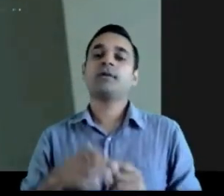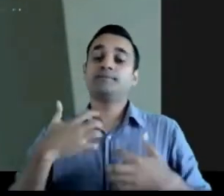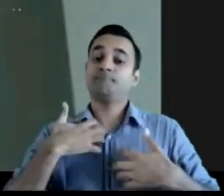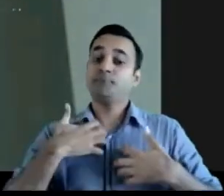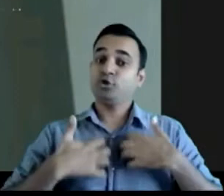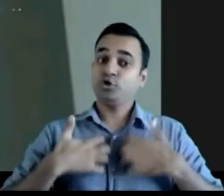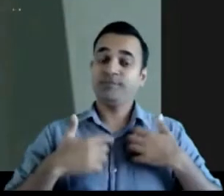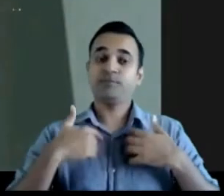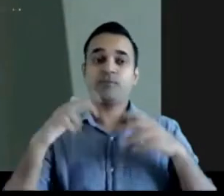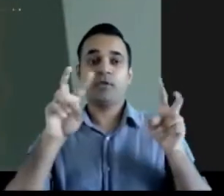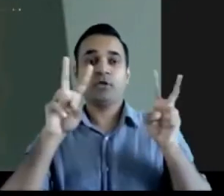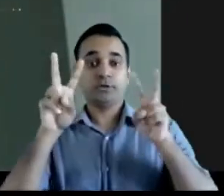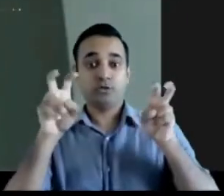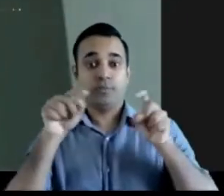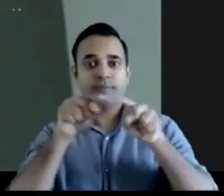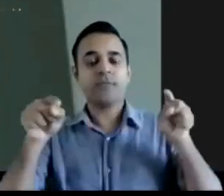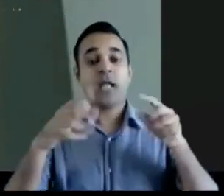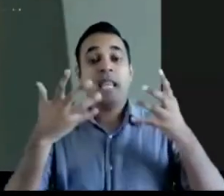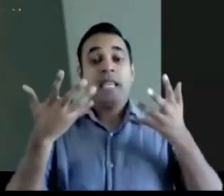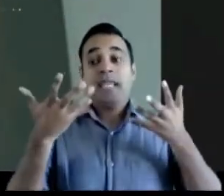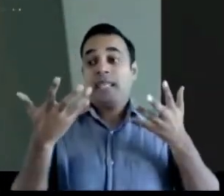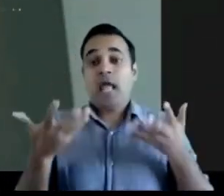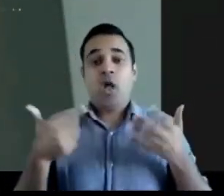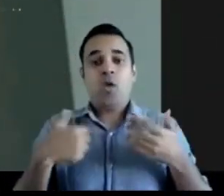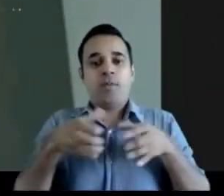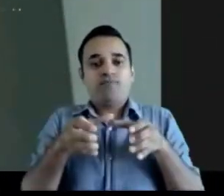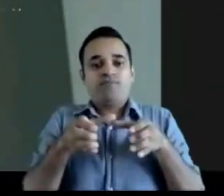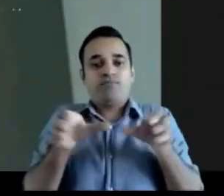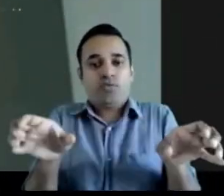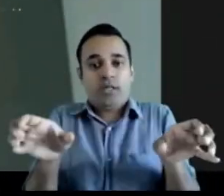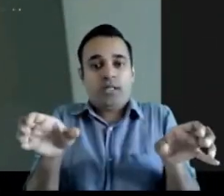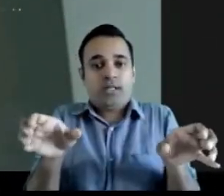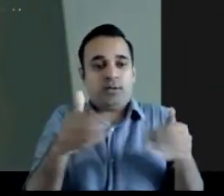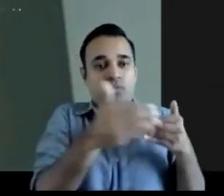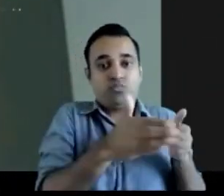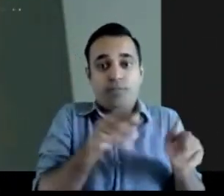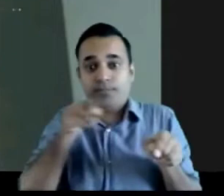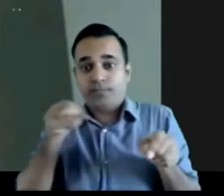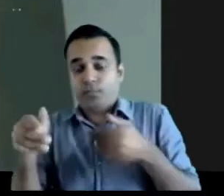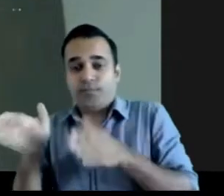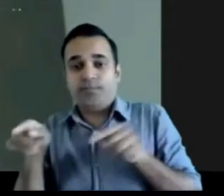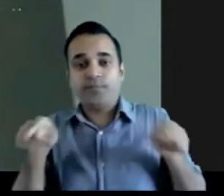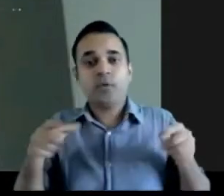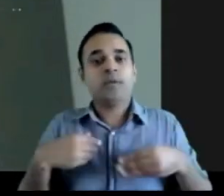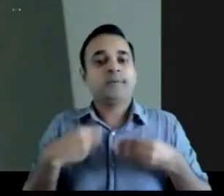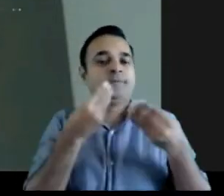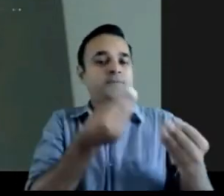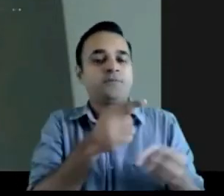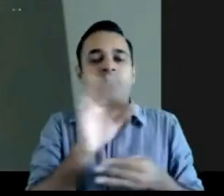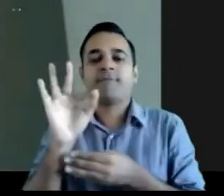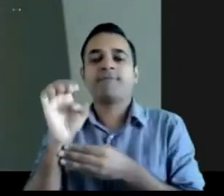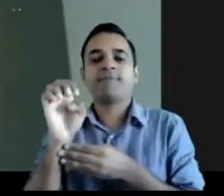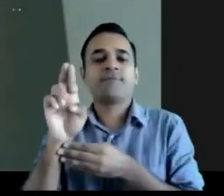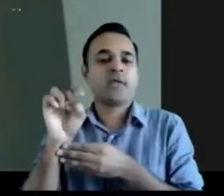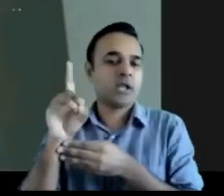fernando lopez who's our program associate for ocha and he'll explain a little more how these breakout rooms will work